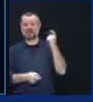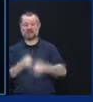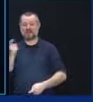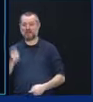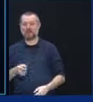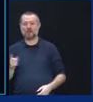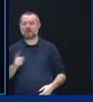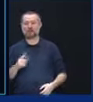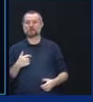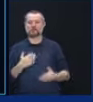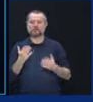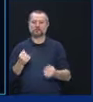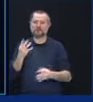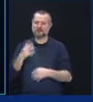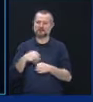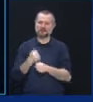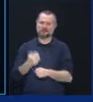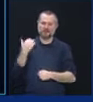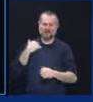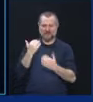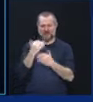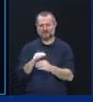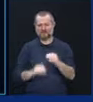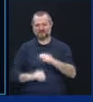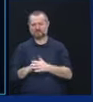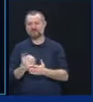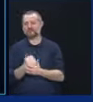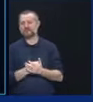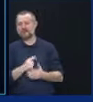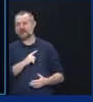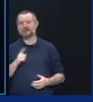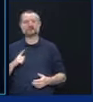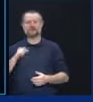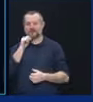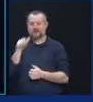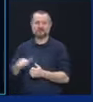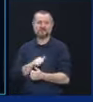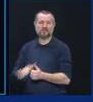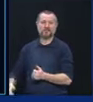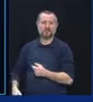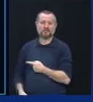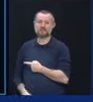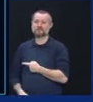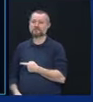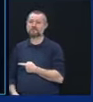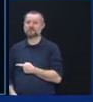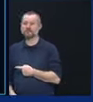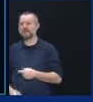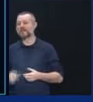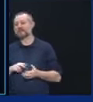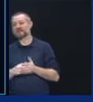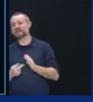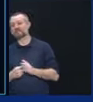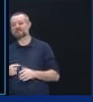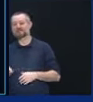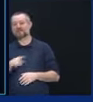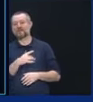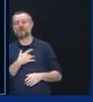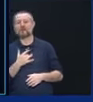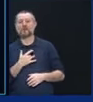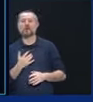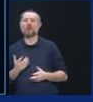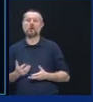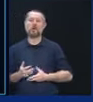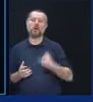ago, and they wouldn't pass, because that's just another way of taking money out of the nursing